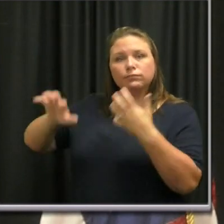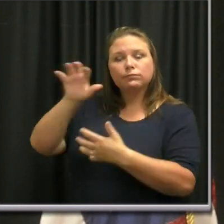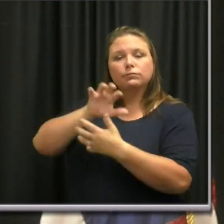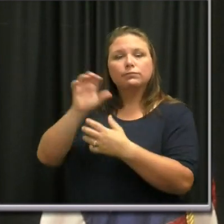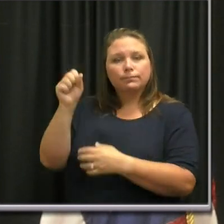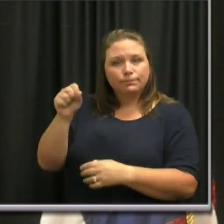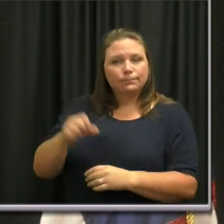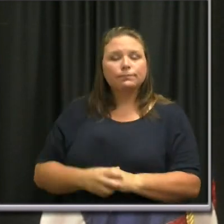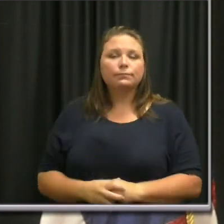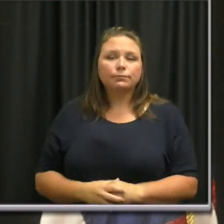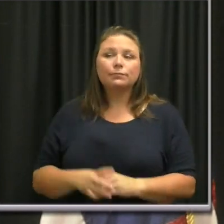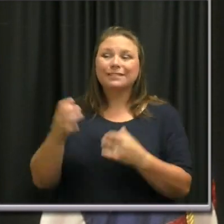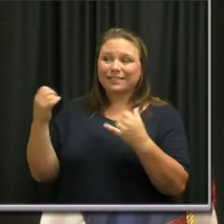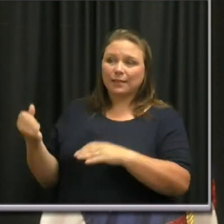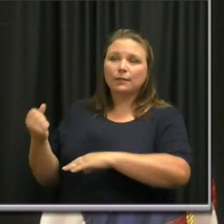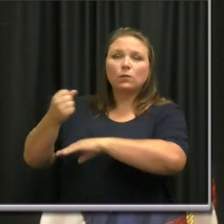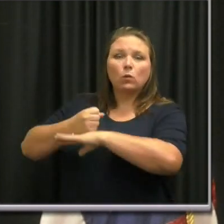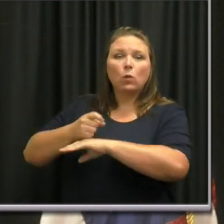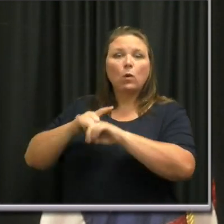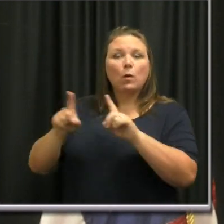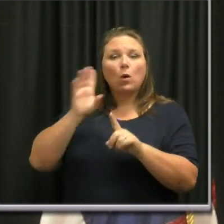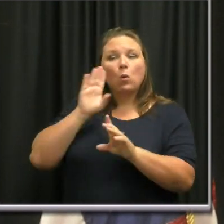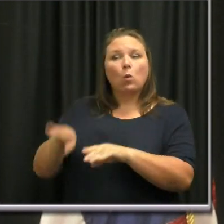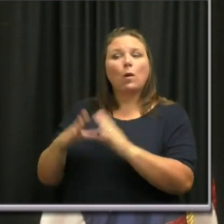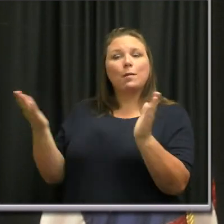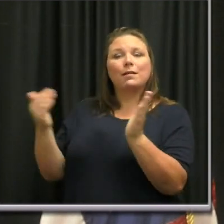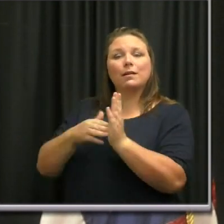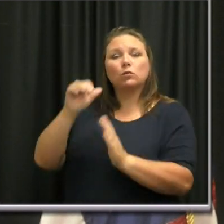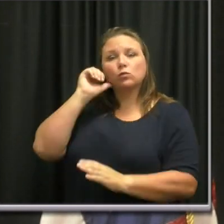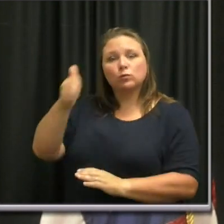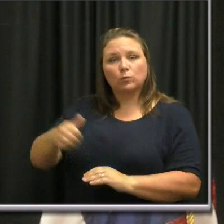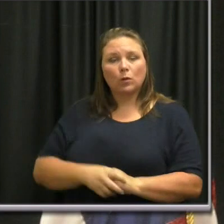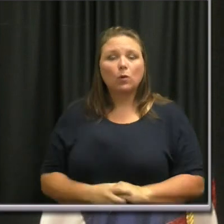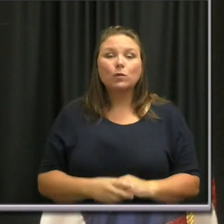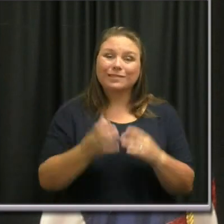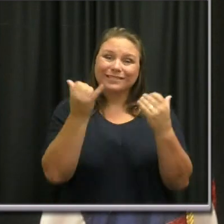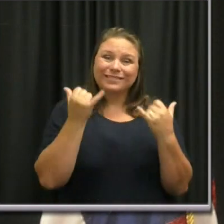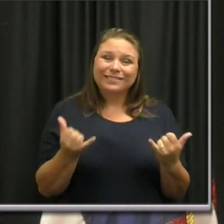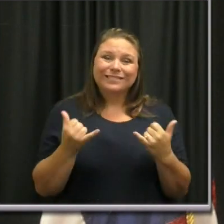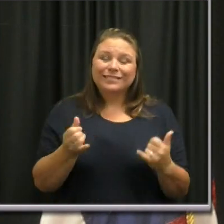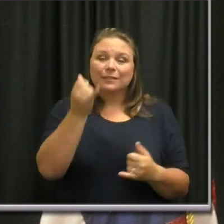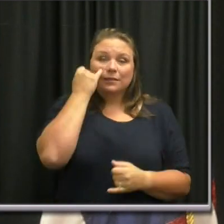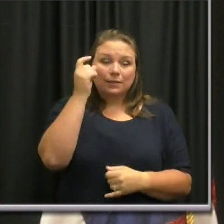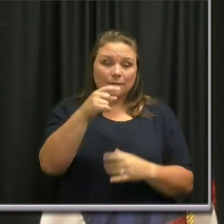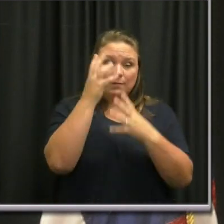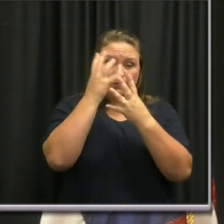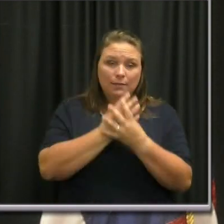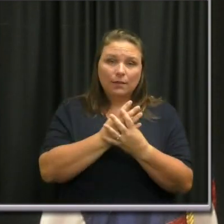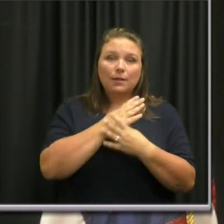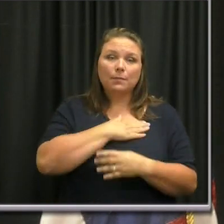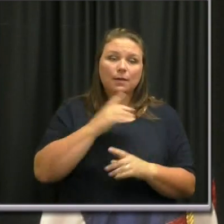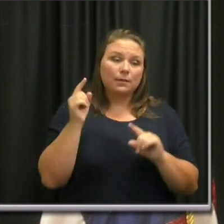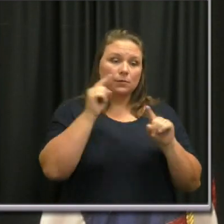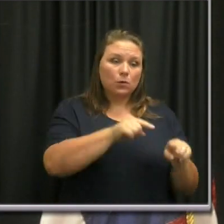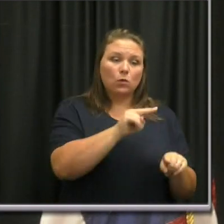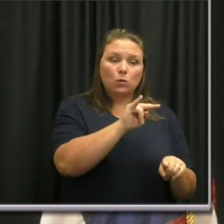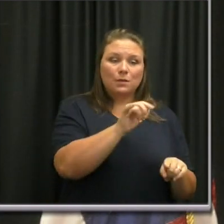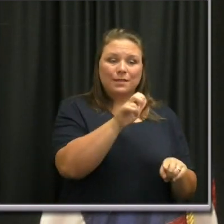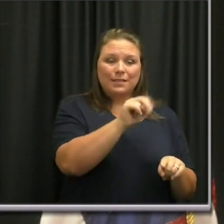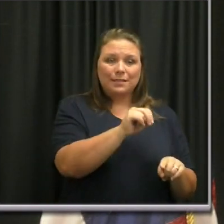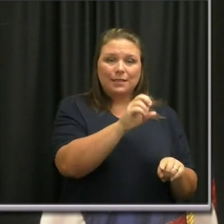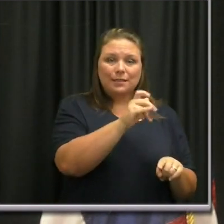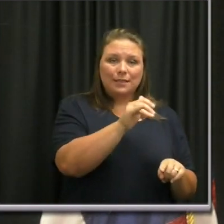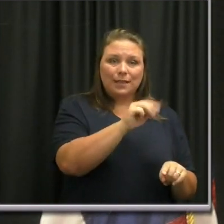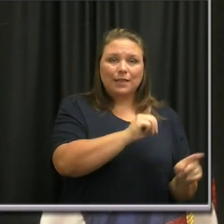storms. It is closed today and will open tomorrow. So today, if you need to be assessed, please go to Nissan Stadium